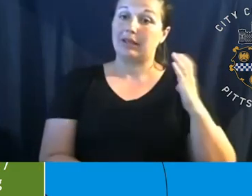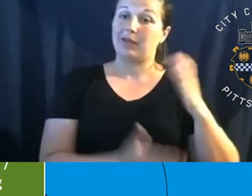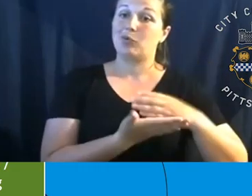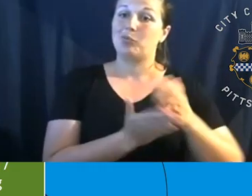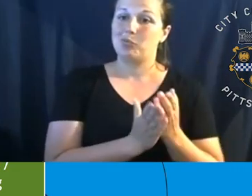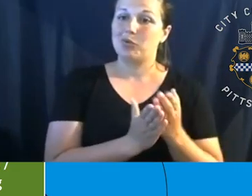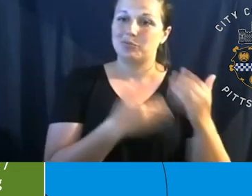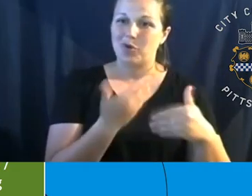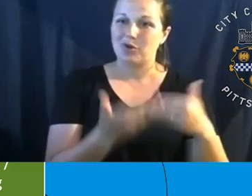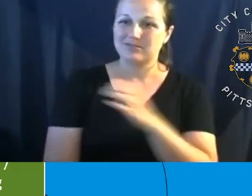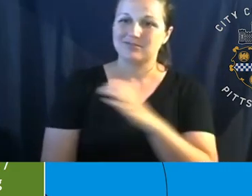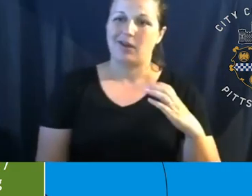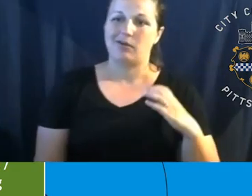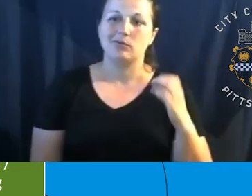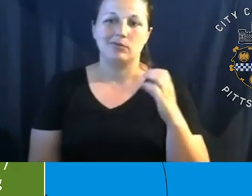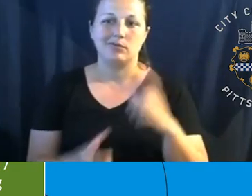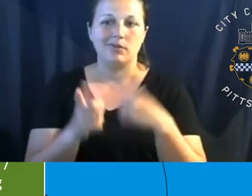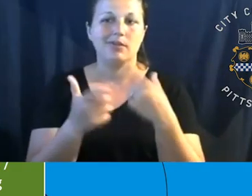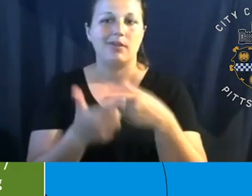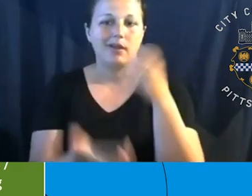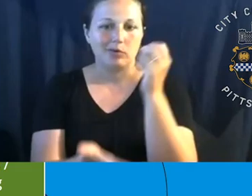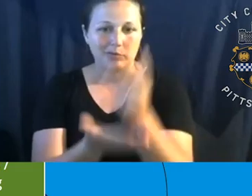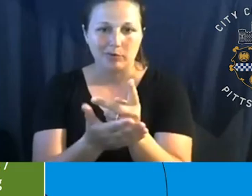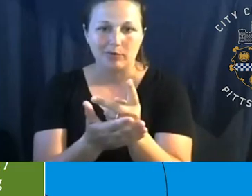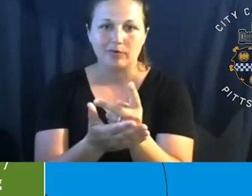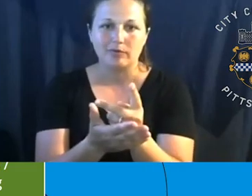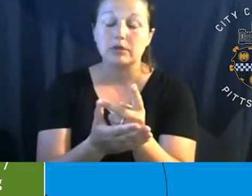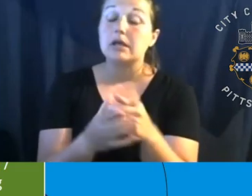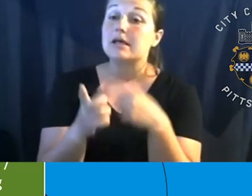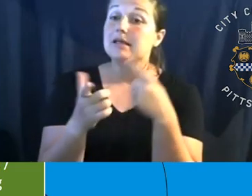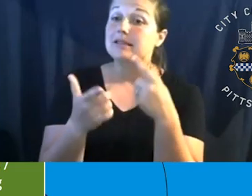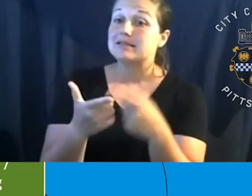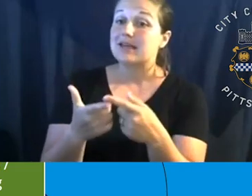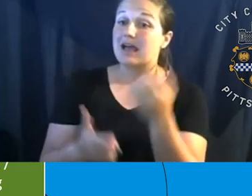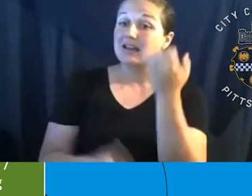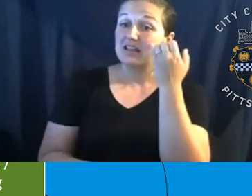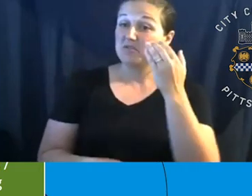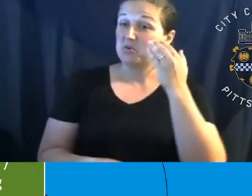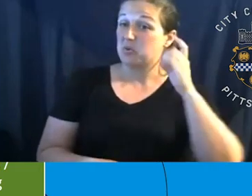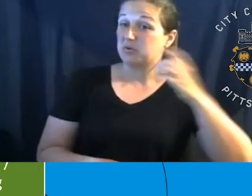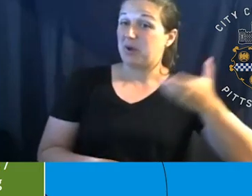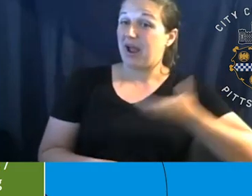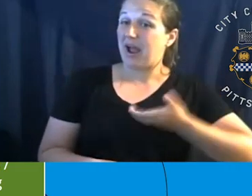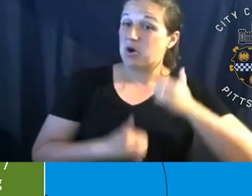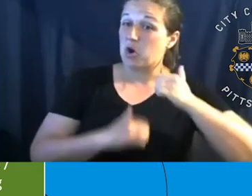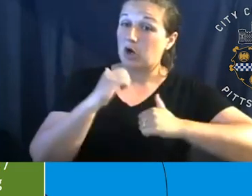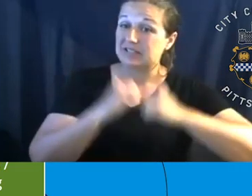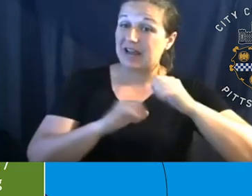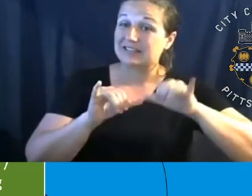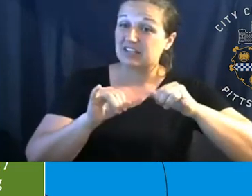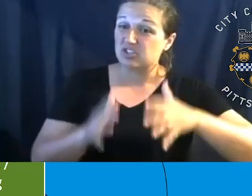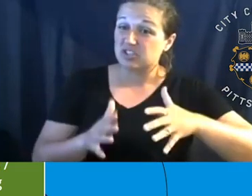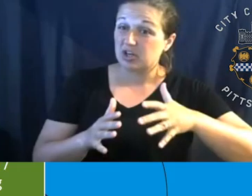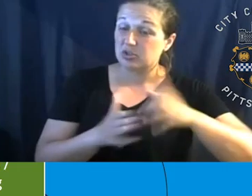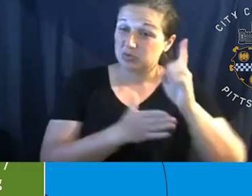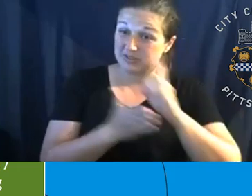that process from there. We typically will first, if we know we need to hire architects and engineers to design this construction project for